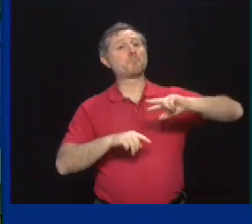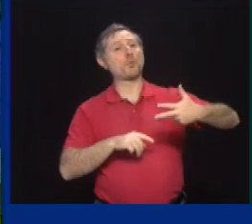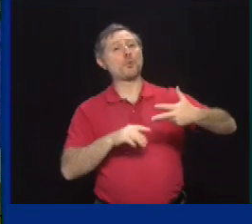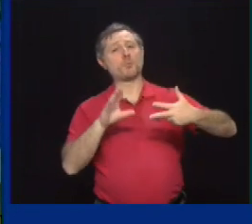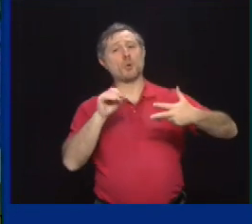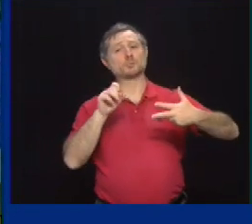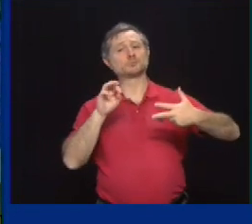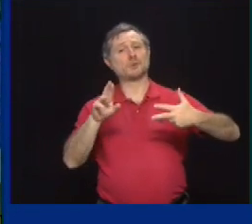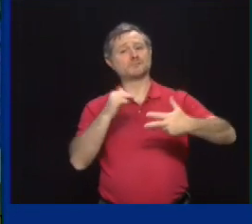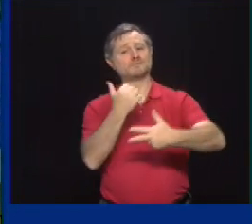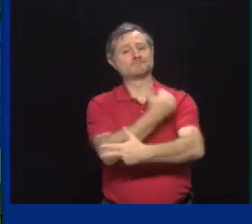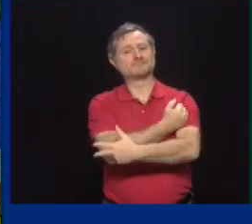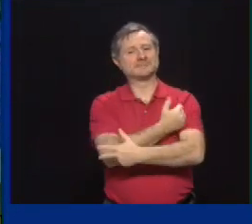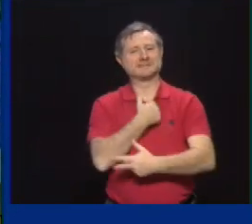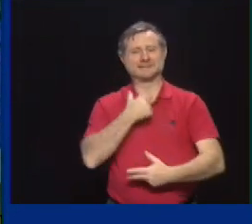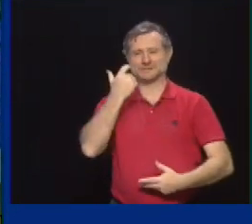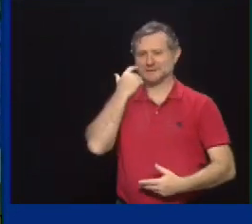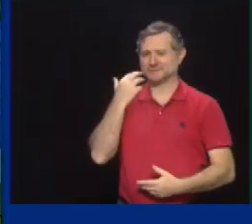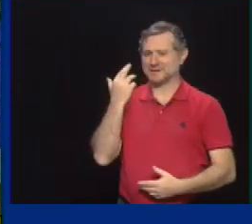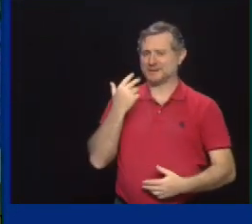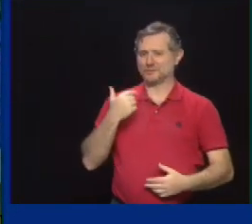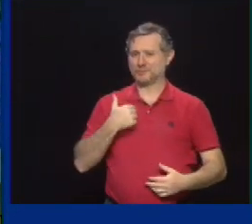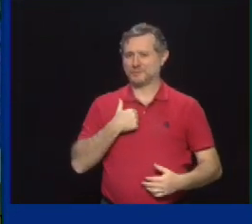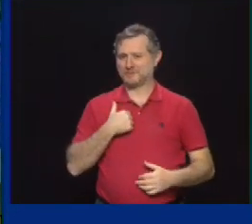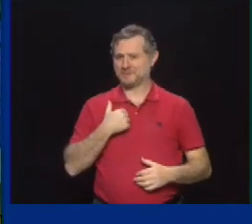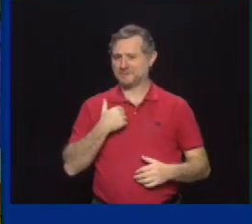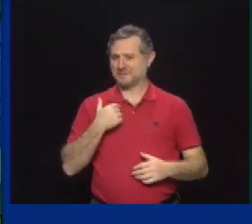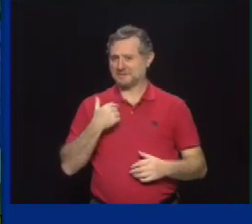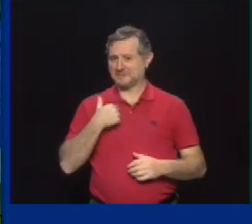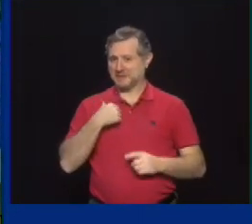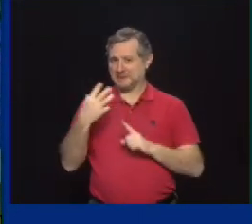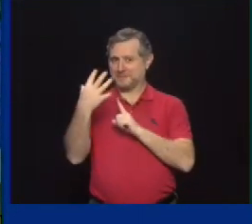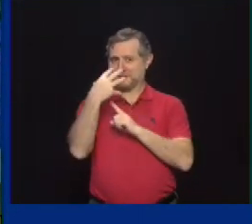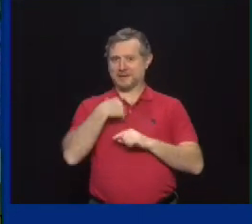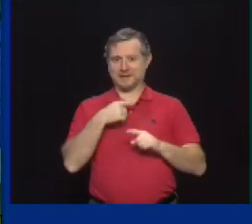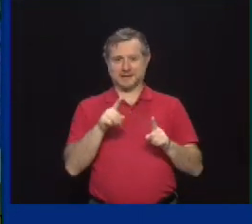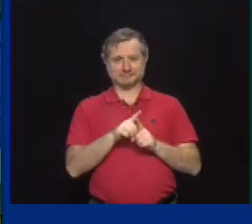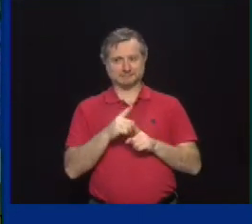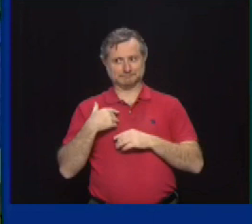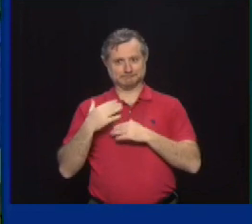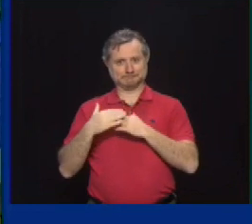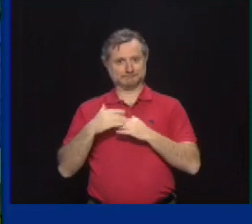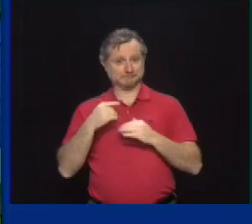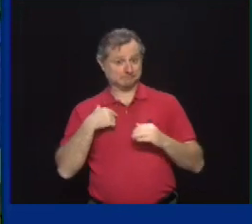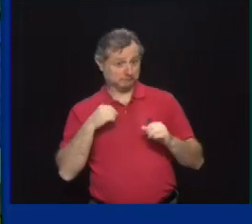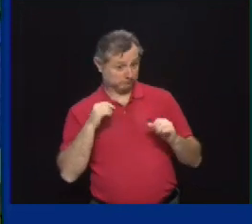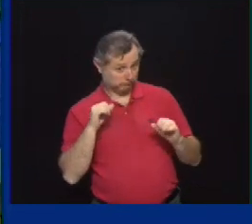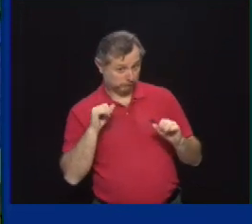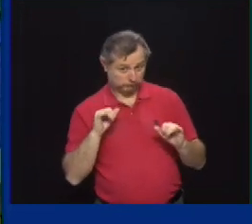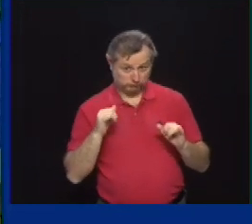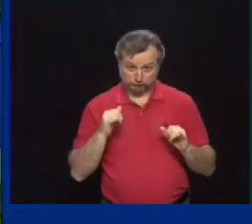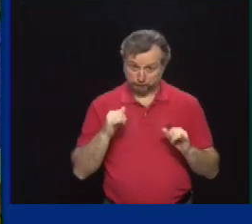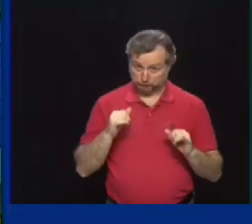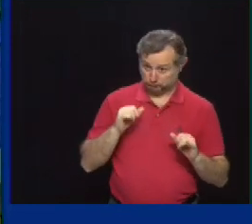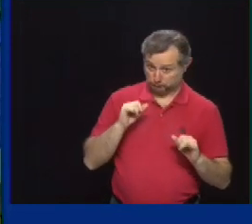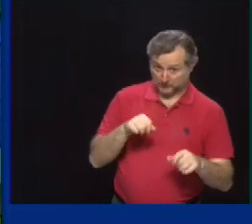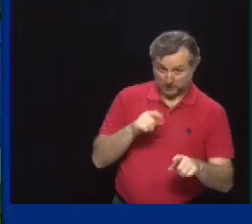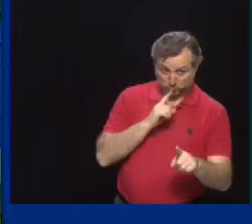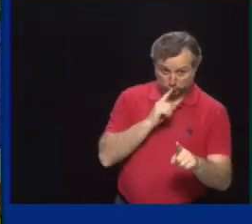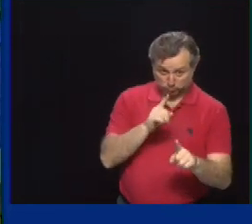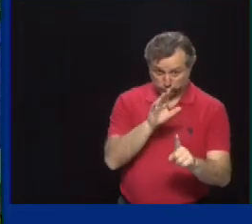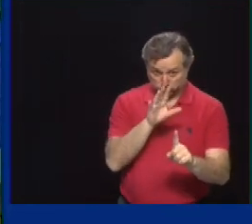screen. I didn't realize that was going to be green behind me there. My staff warned me that someone could do something funny when you're in of a green screen. I hope they're wrong.